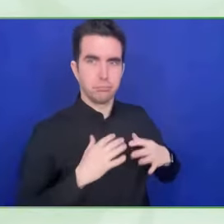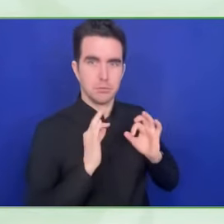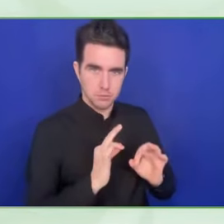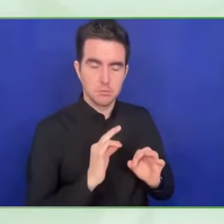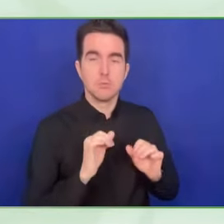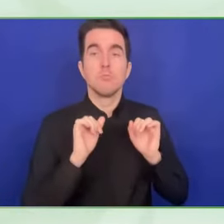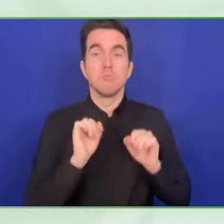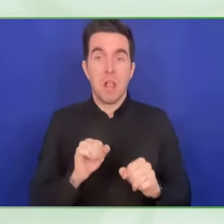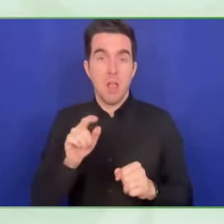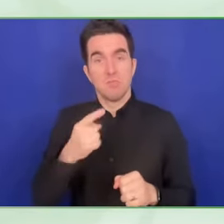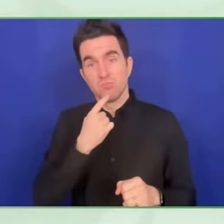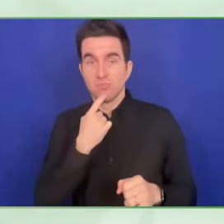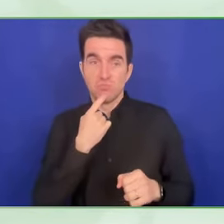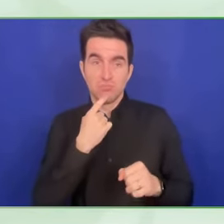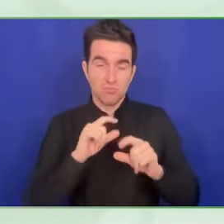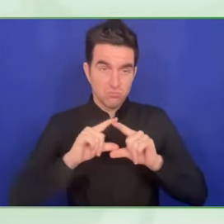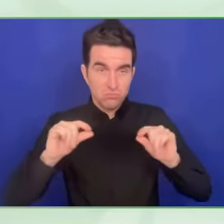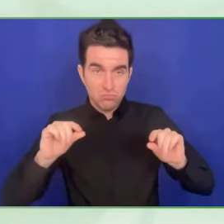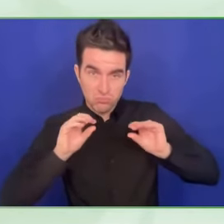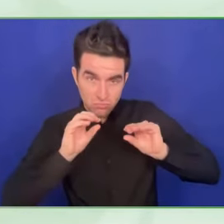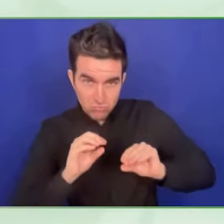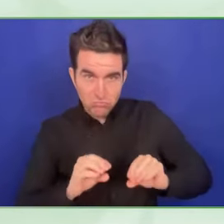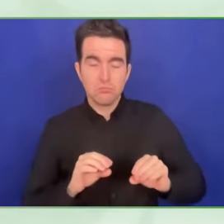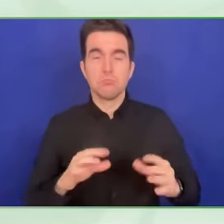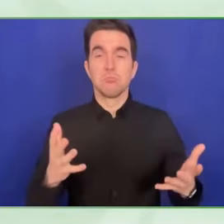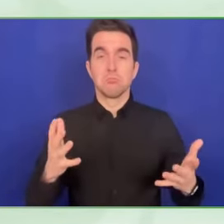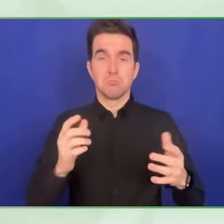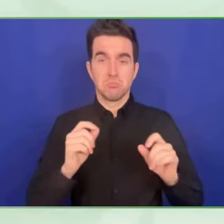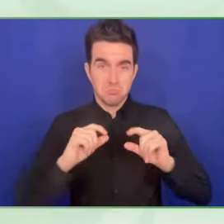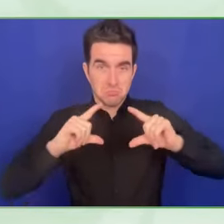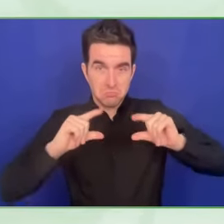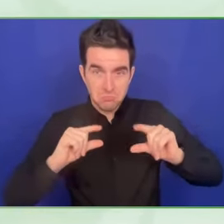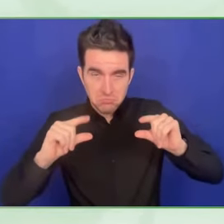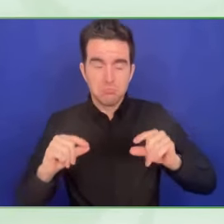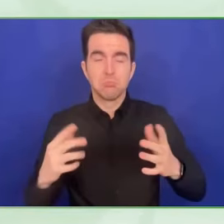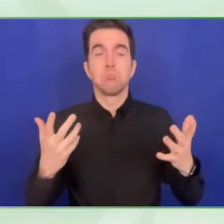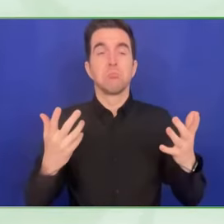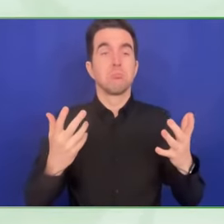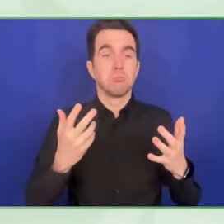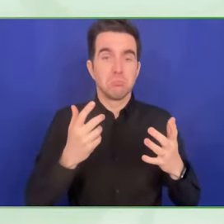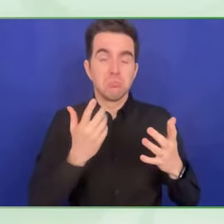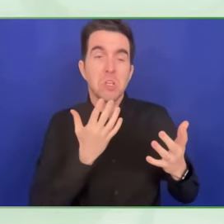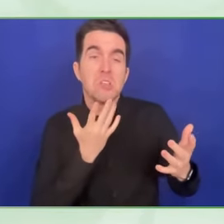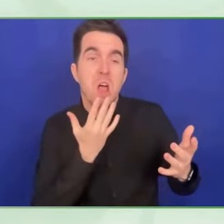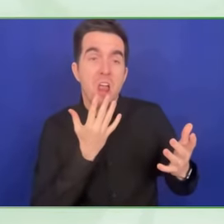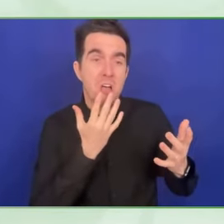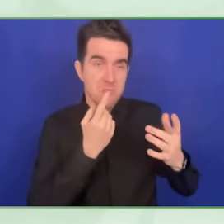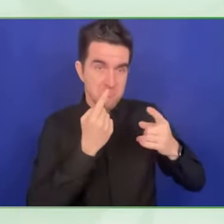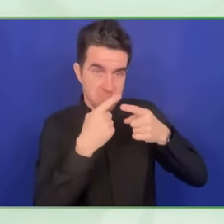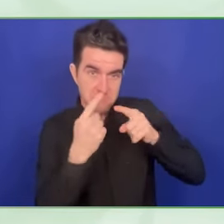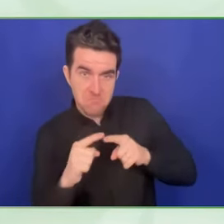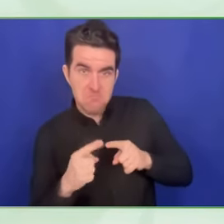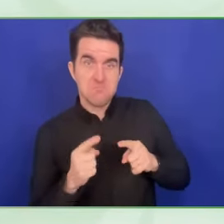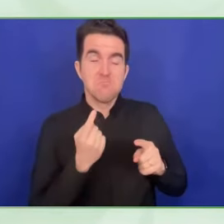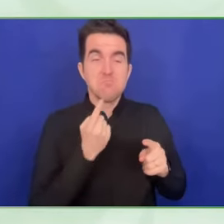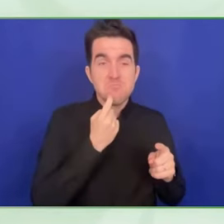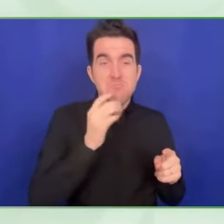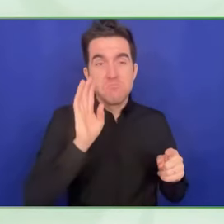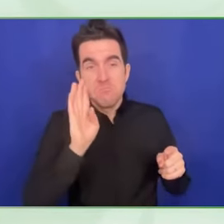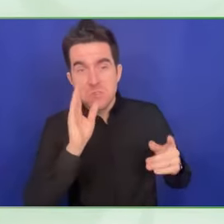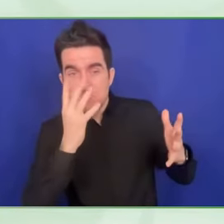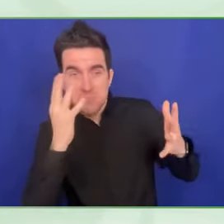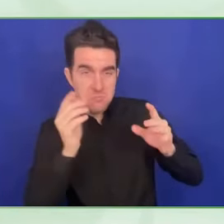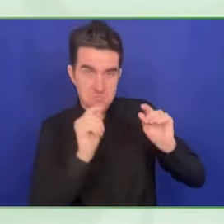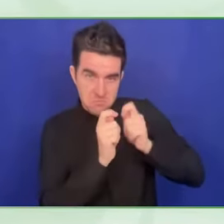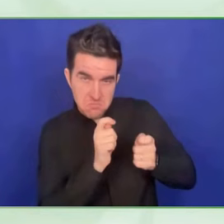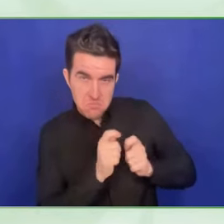again, that makes our customers easy to adapt our solutions to whatever their needs are, right? And